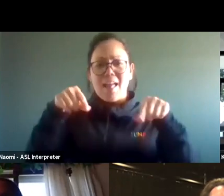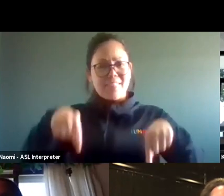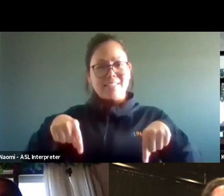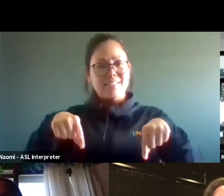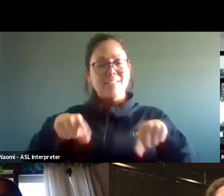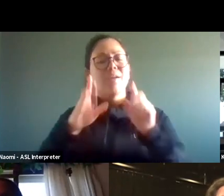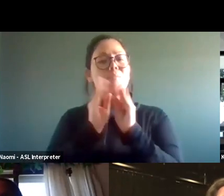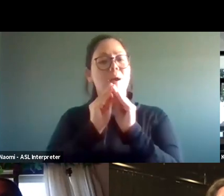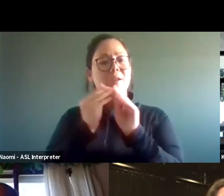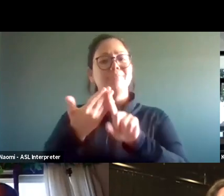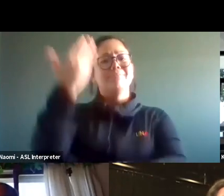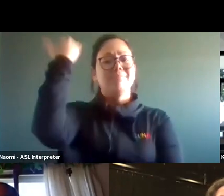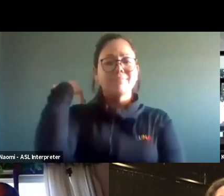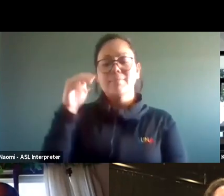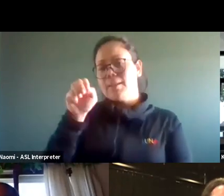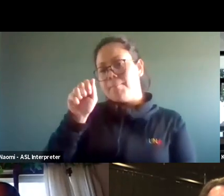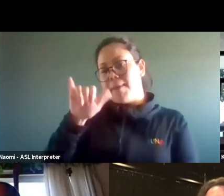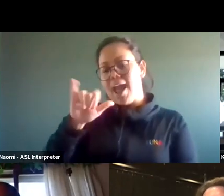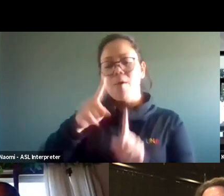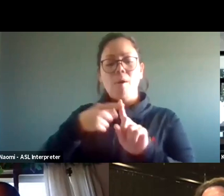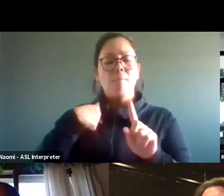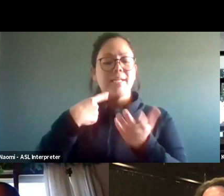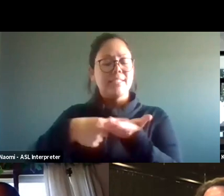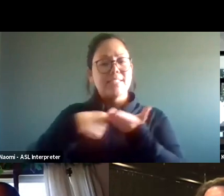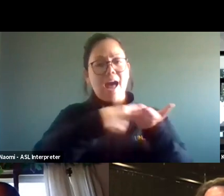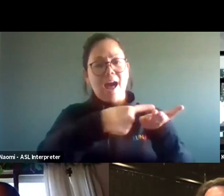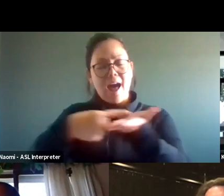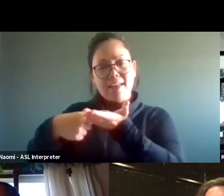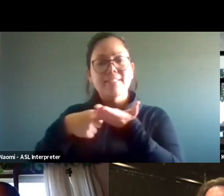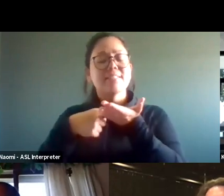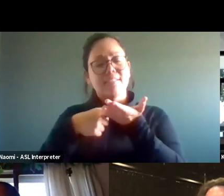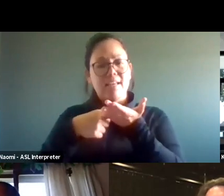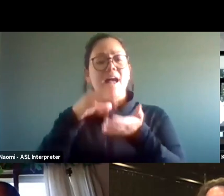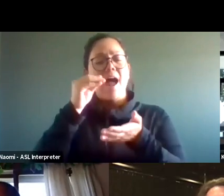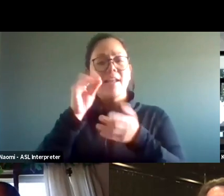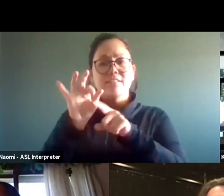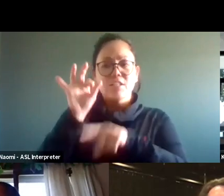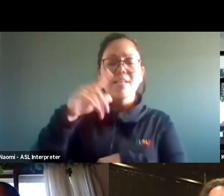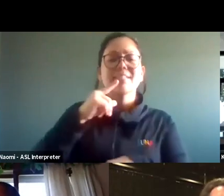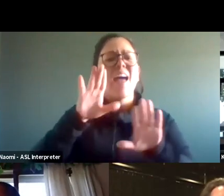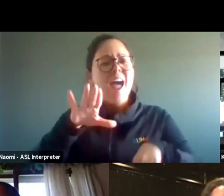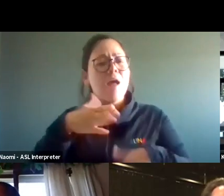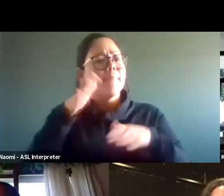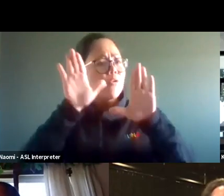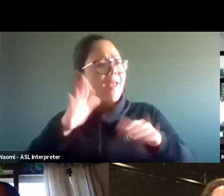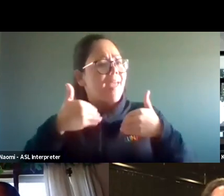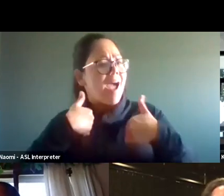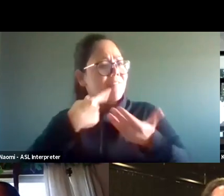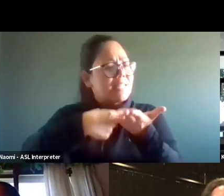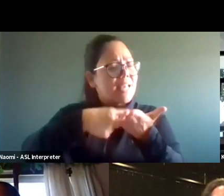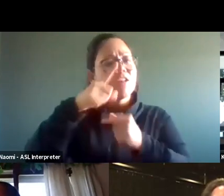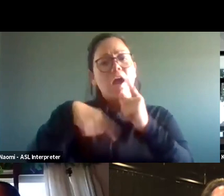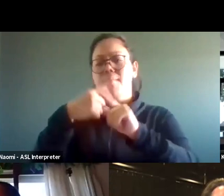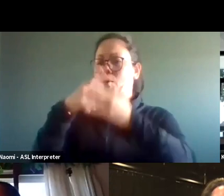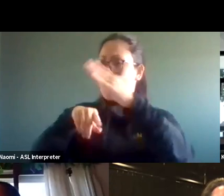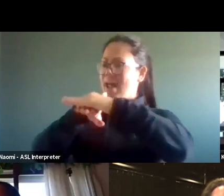in May when our Accessibility and the Arts Advisory Committee made the suggestion. It would be great to have a discussion about what accessibility